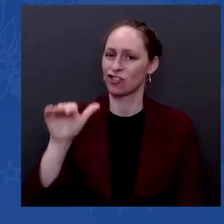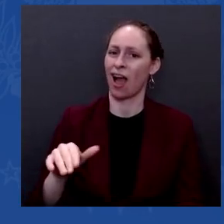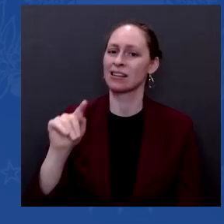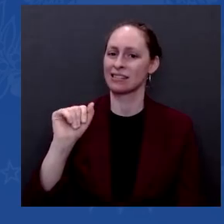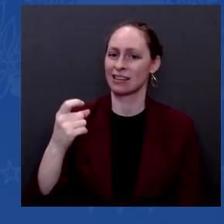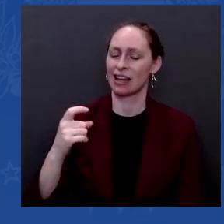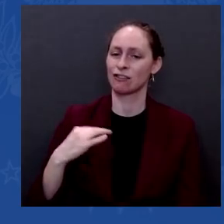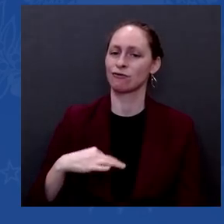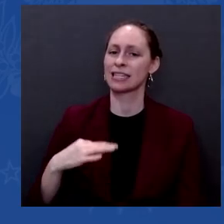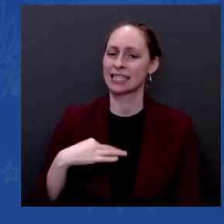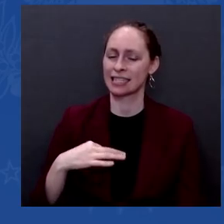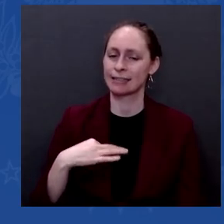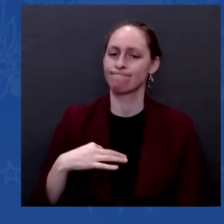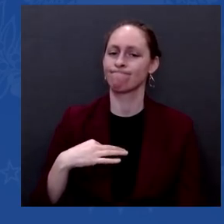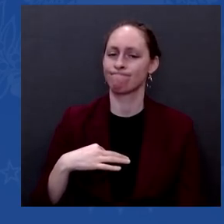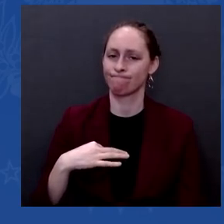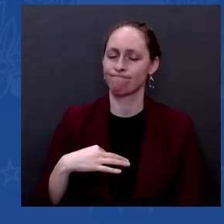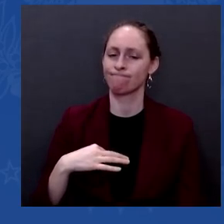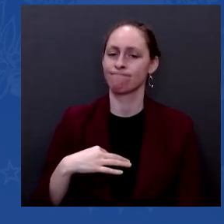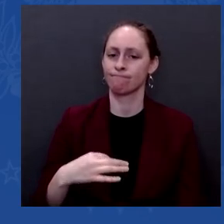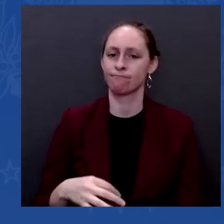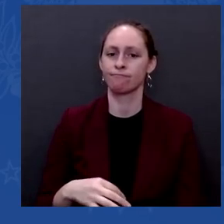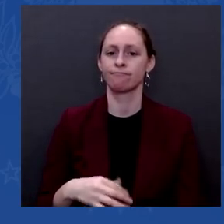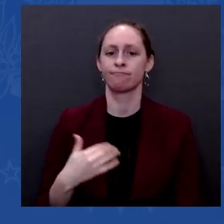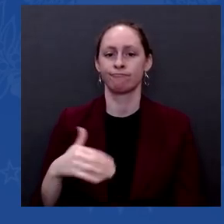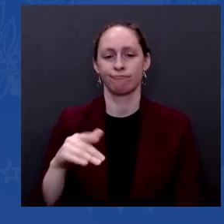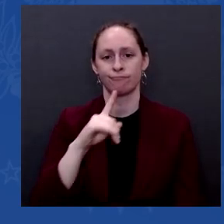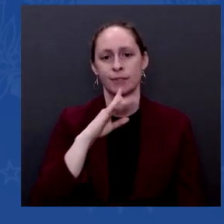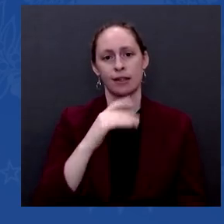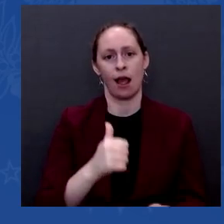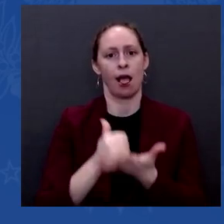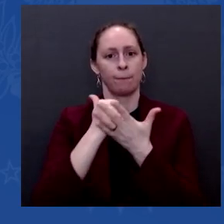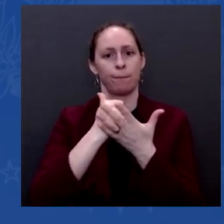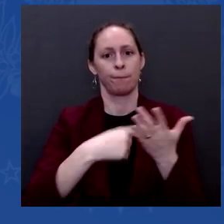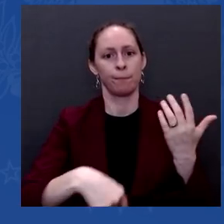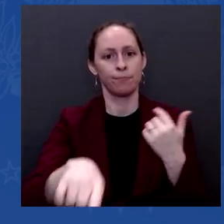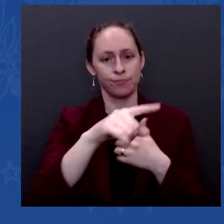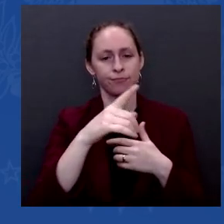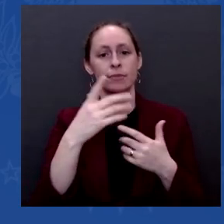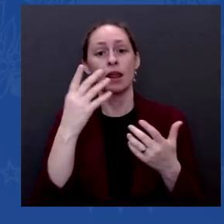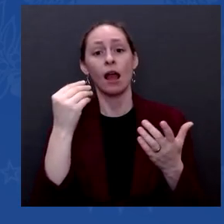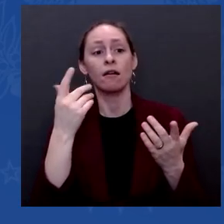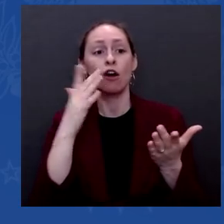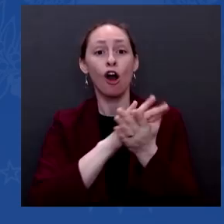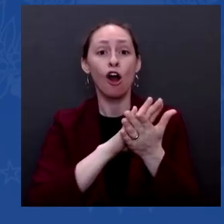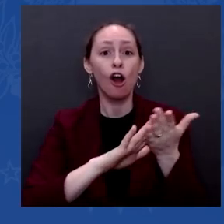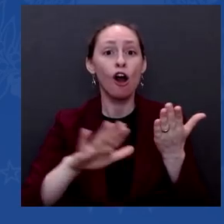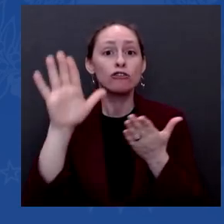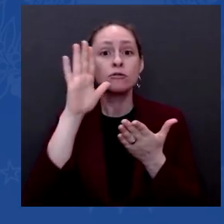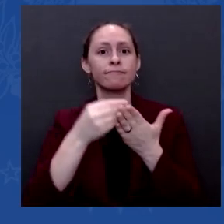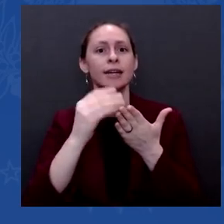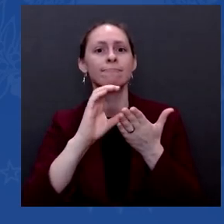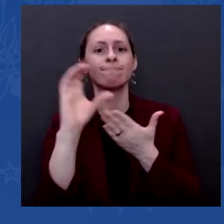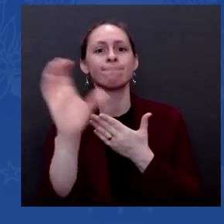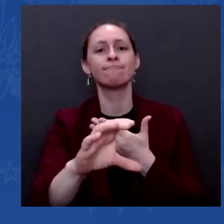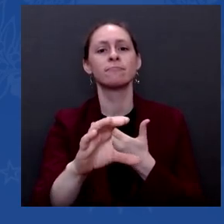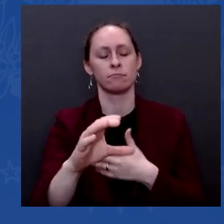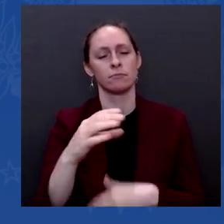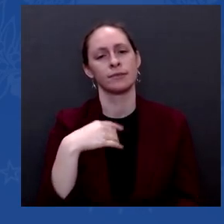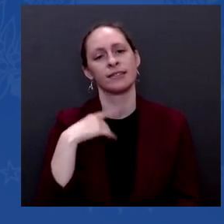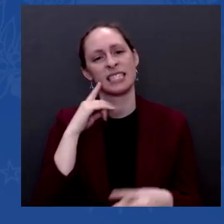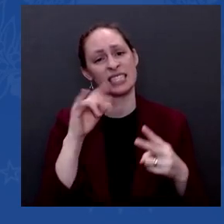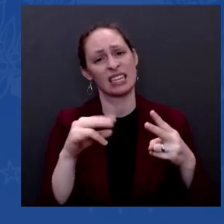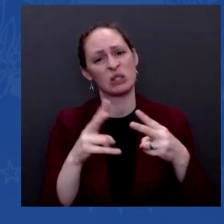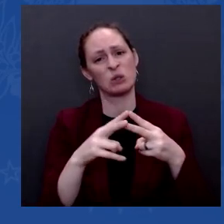community colleges. They are massive things that I've run on, I care a great deal about, and I'm going to keep coming back at